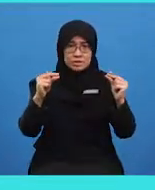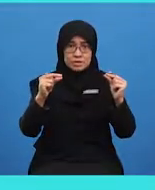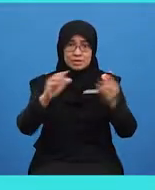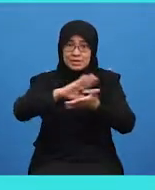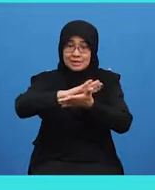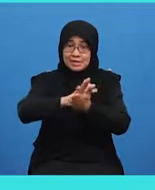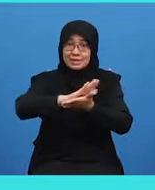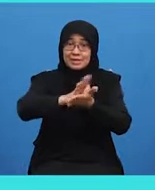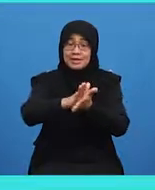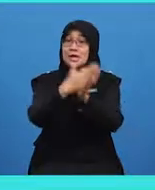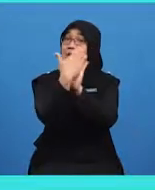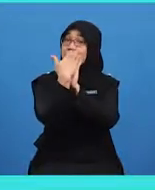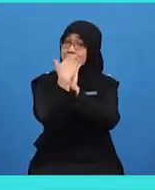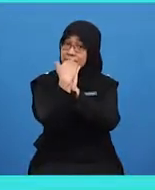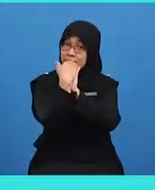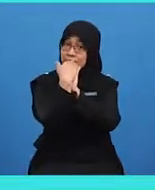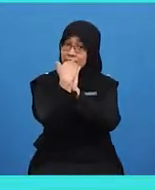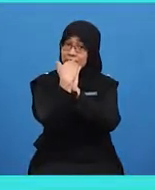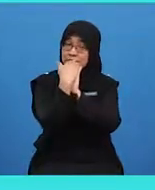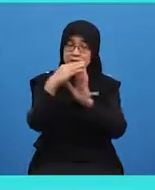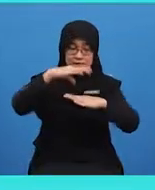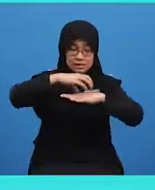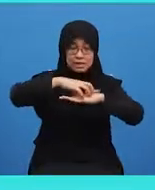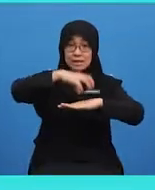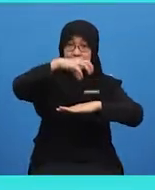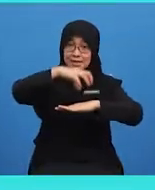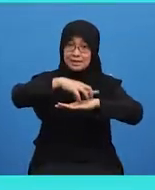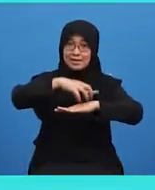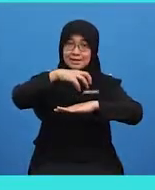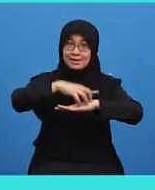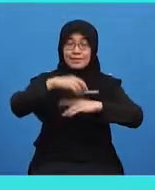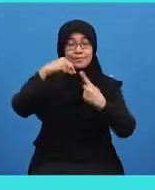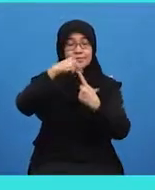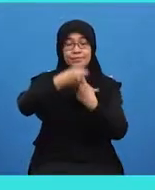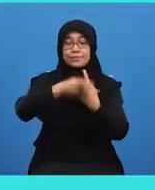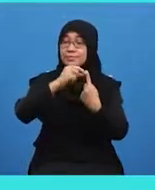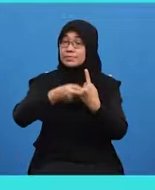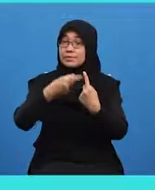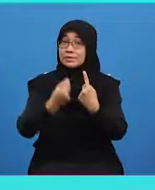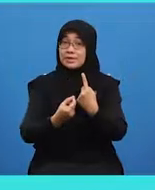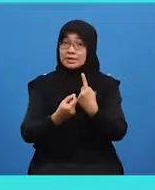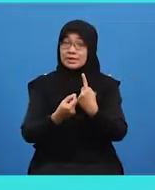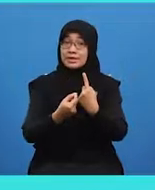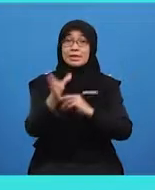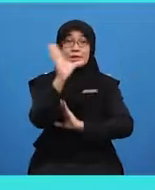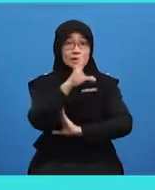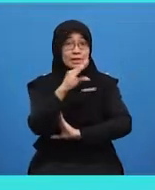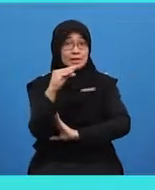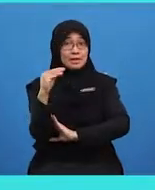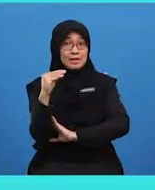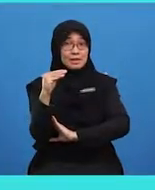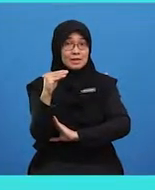sandwich, cake, banana, and